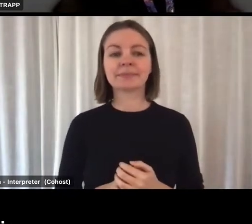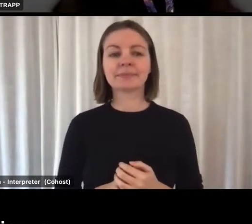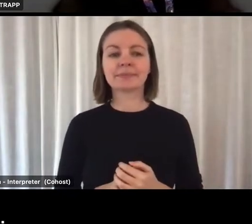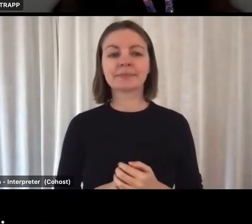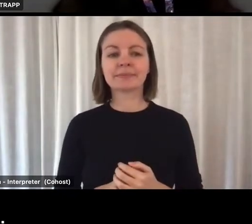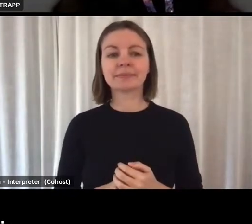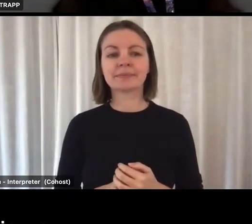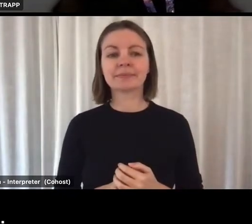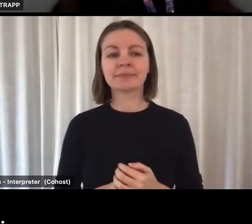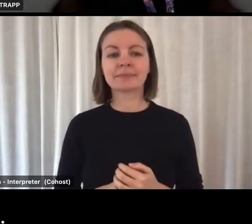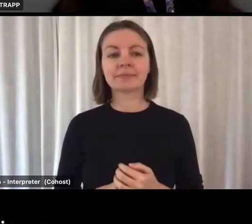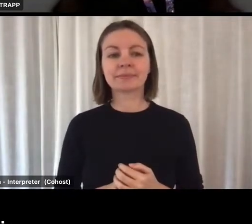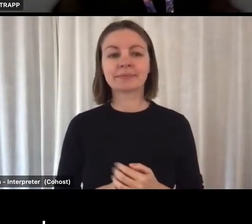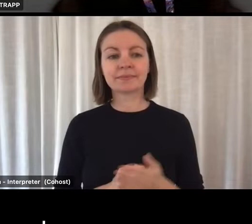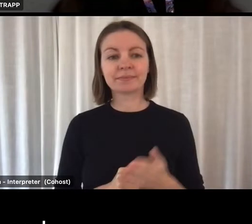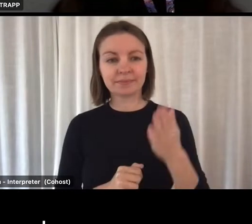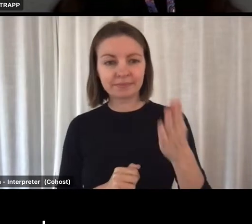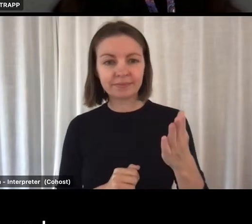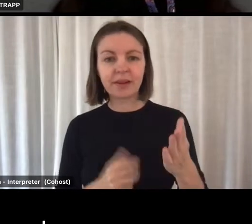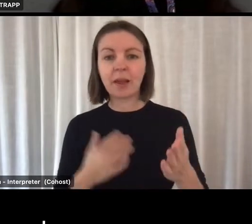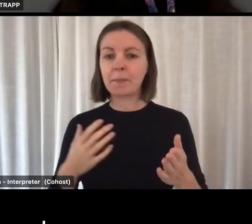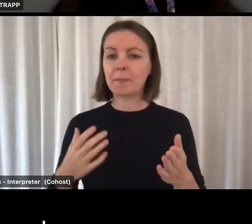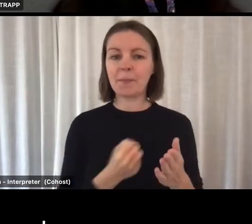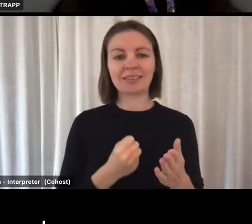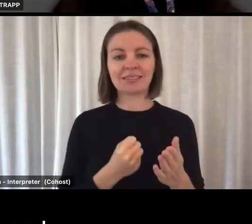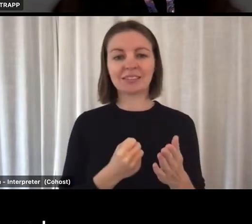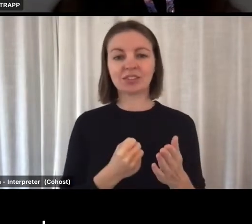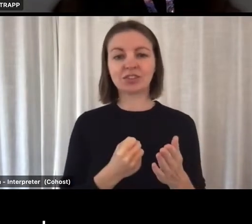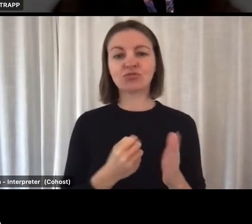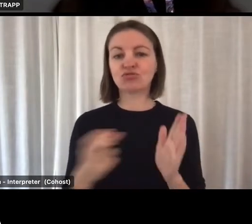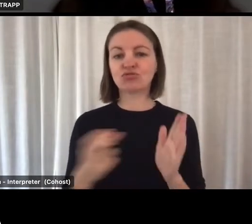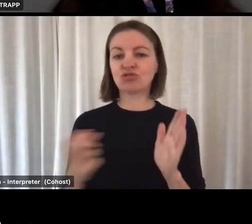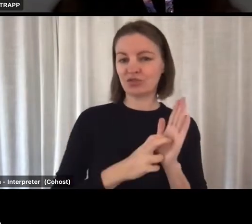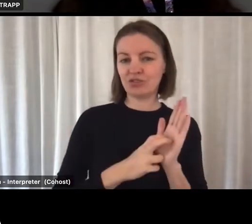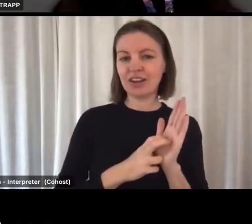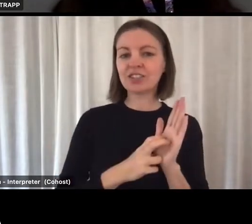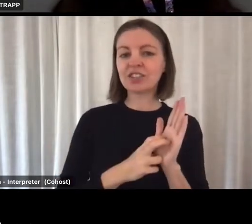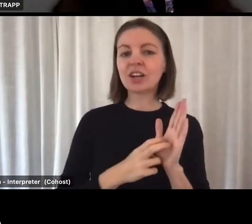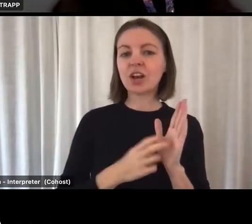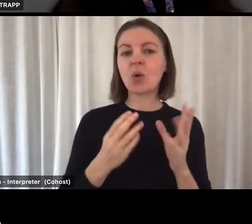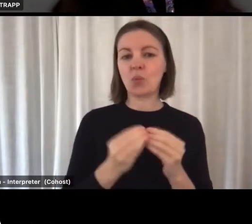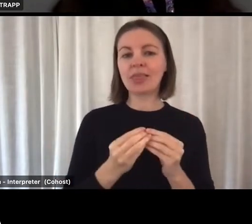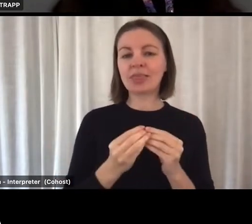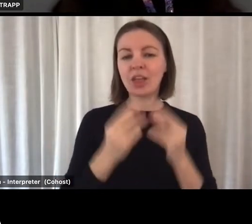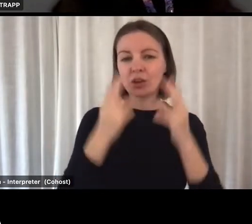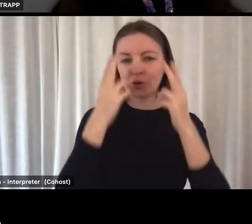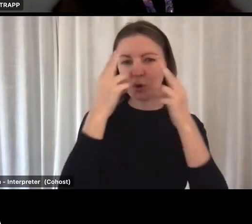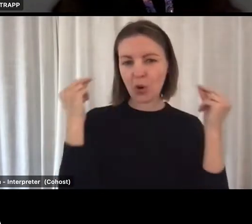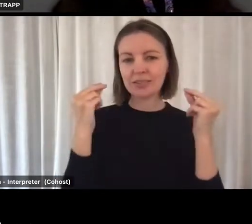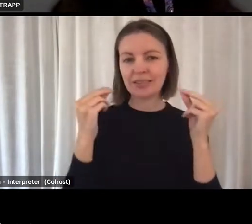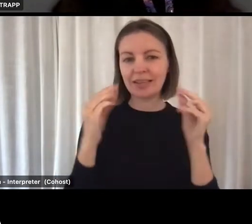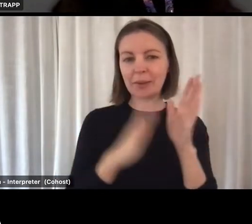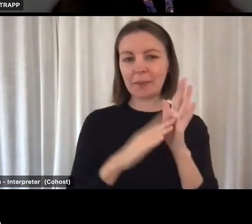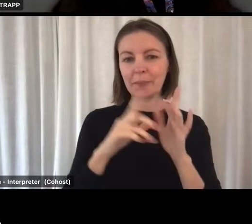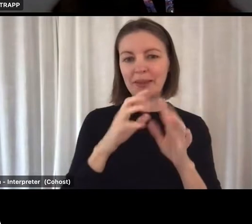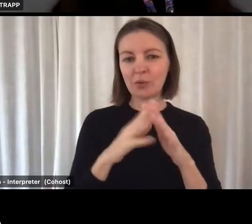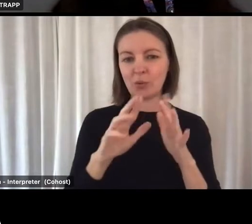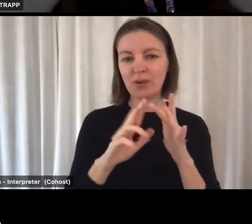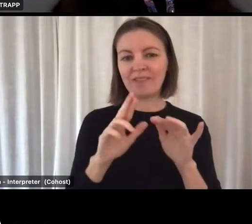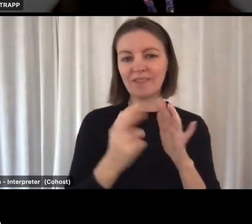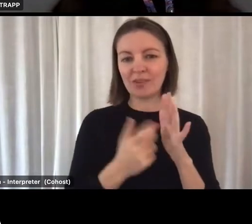criteria includes holding a practising registration with the Nursing and Midwifery Board of Australia, the